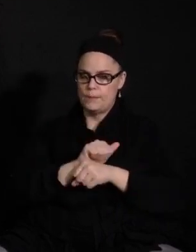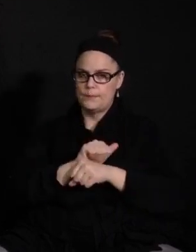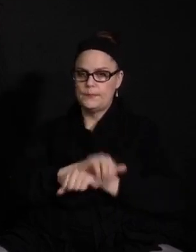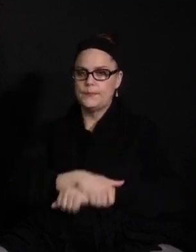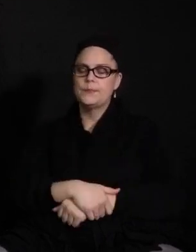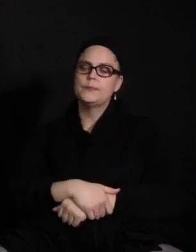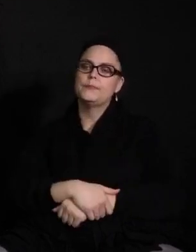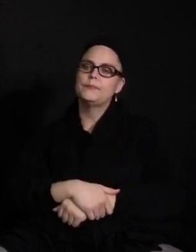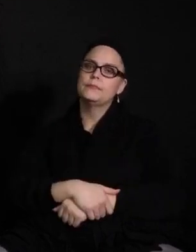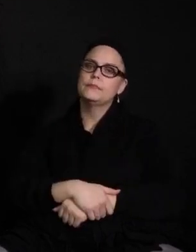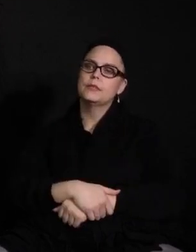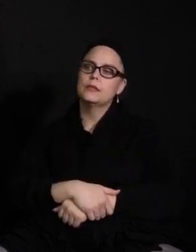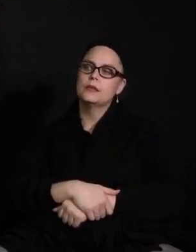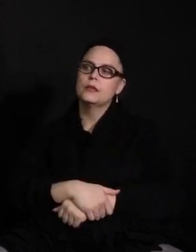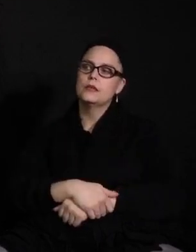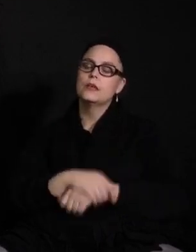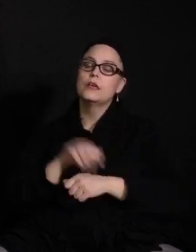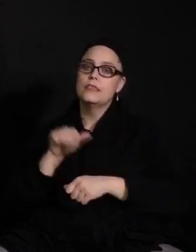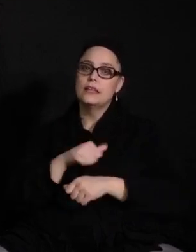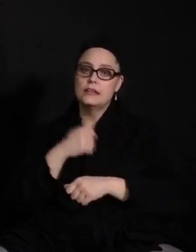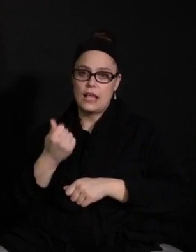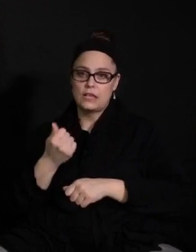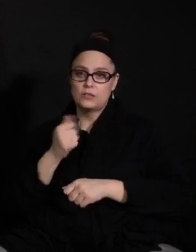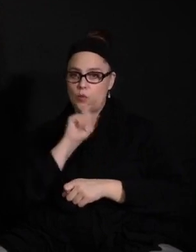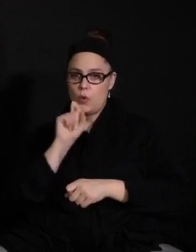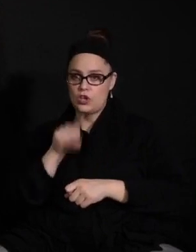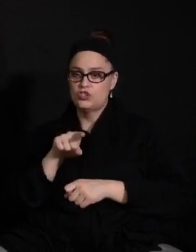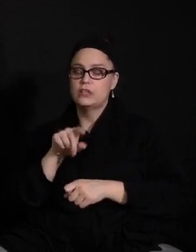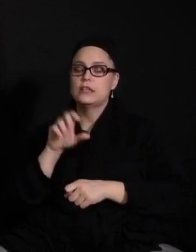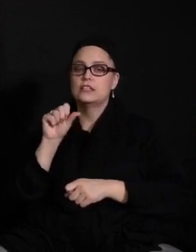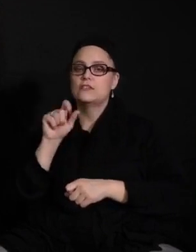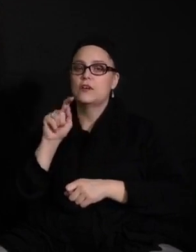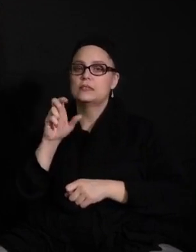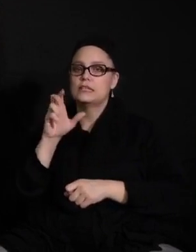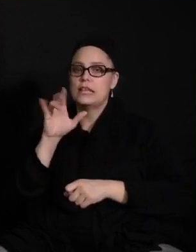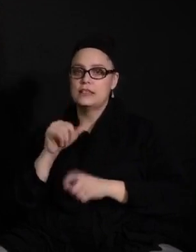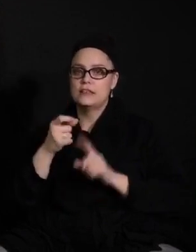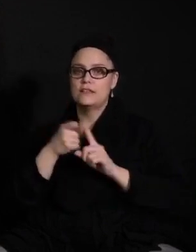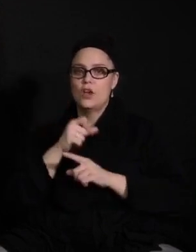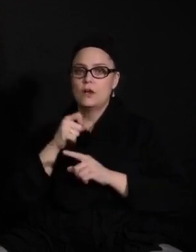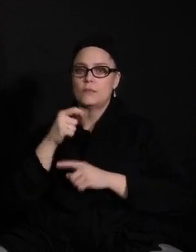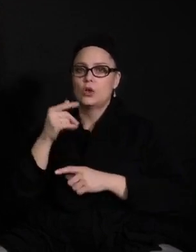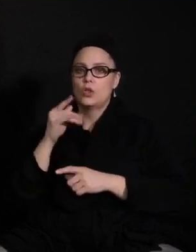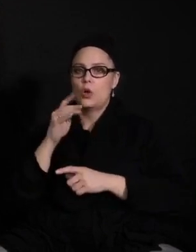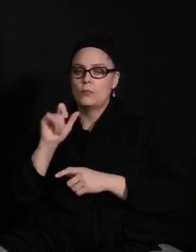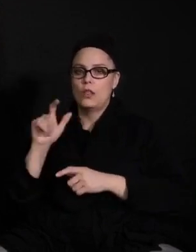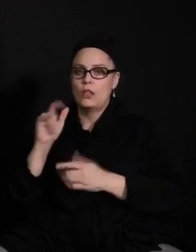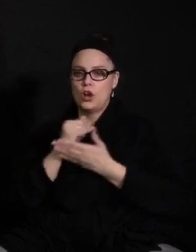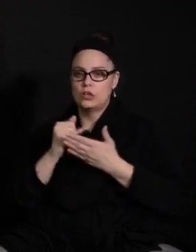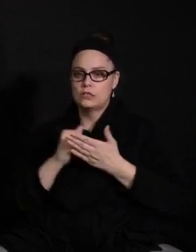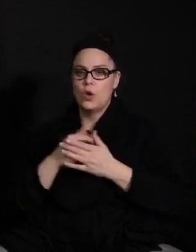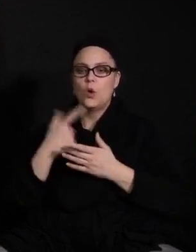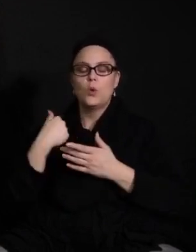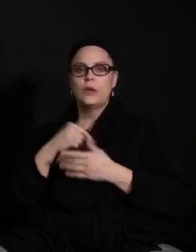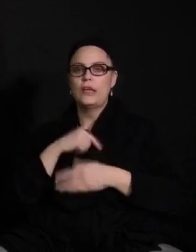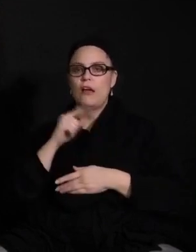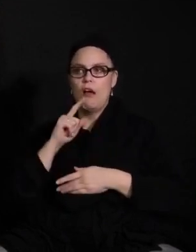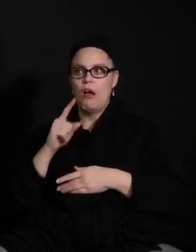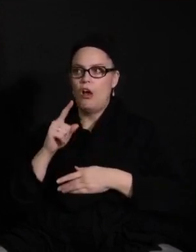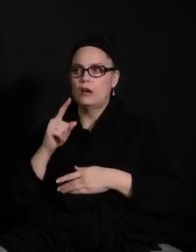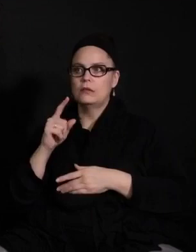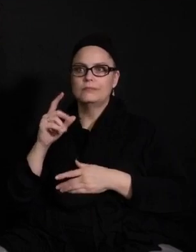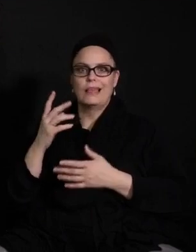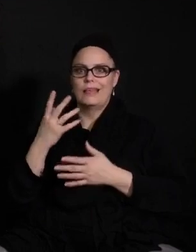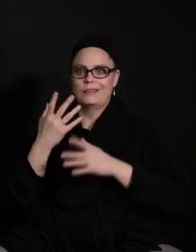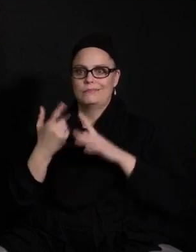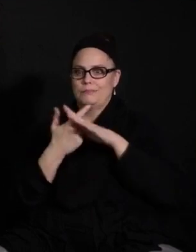Let's see. Next question is from Stacy at Global Arts Plus Upper. Our building is down five paraprofessionals. When will